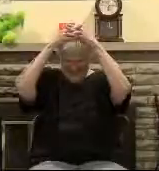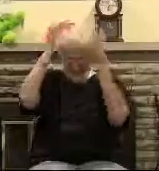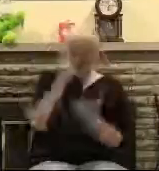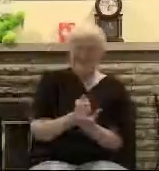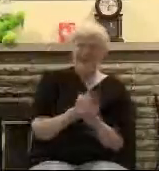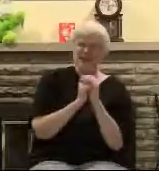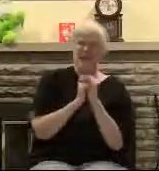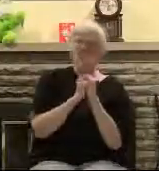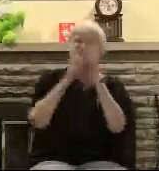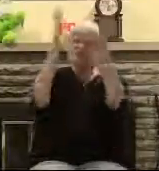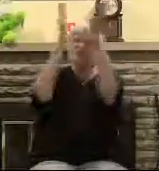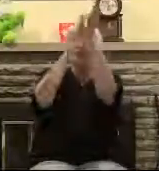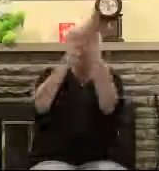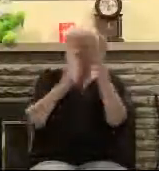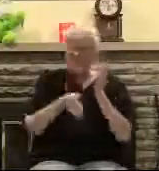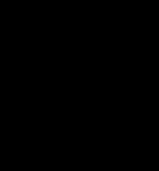crown